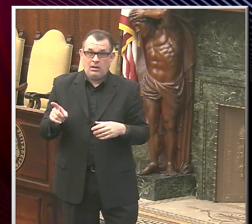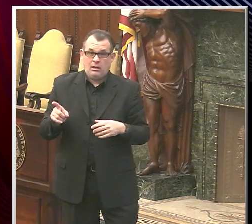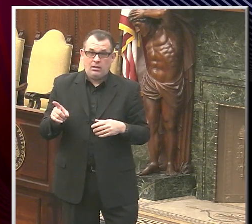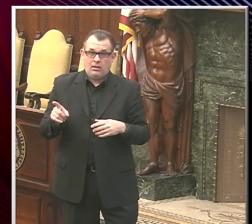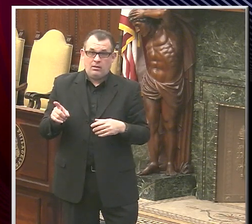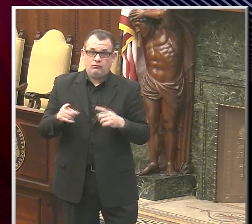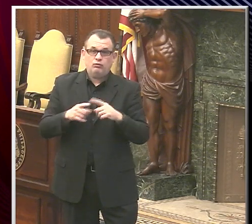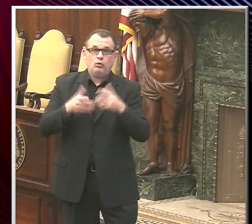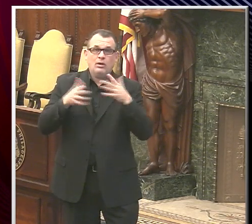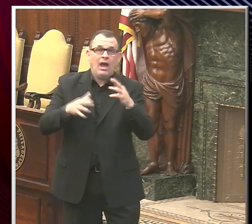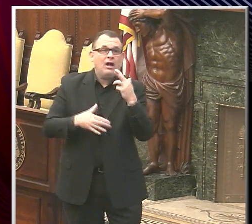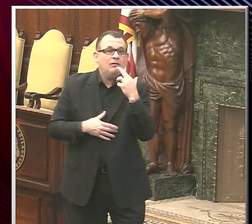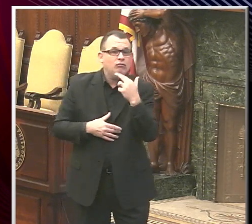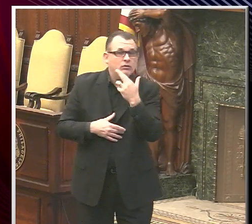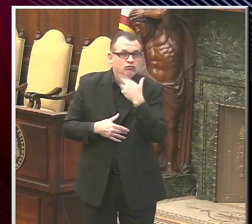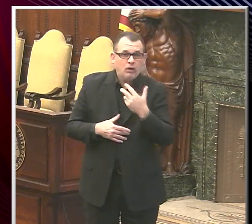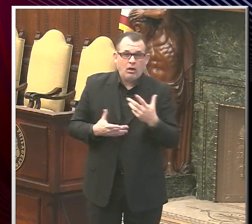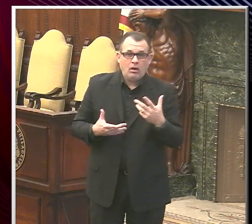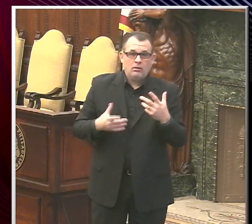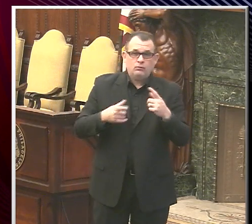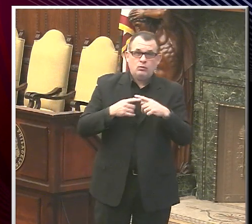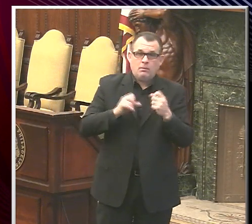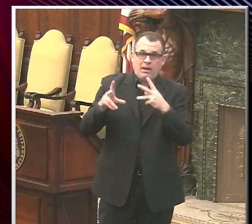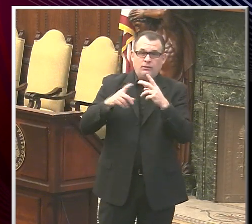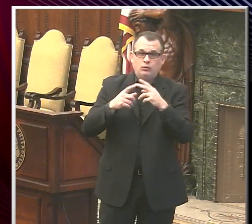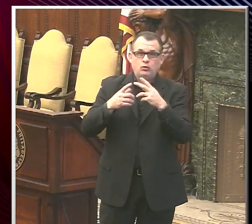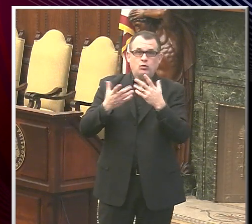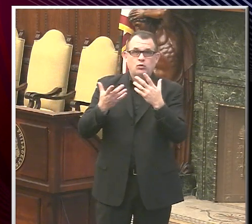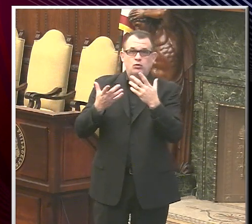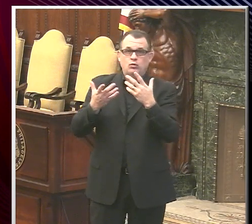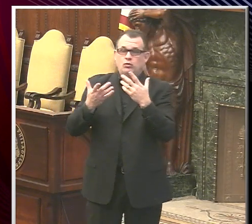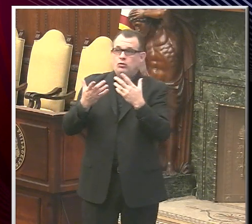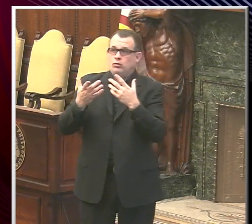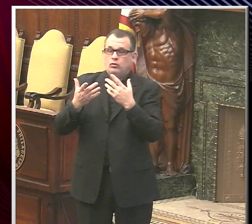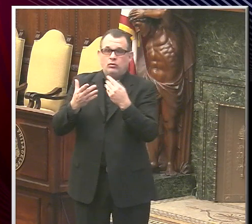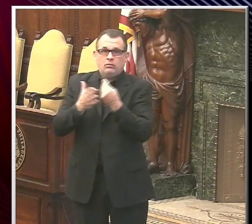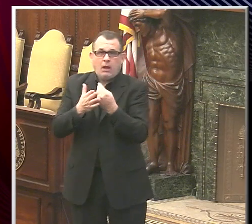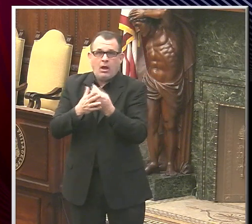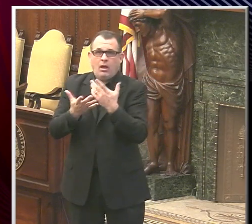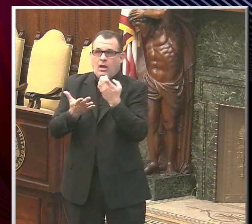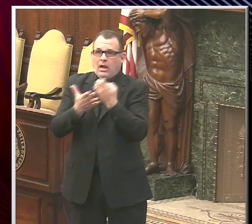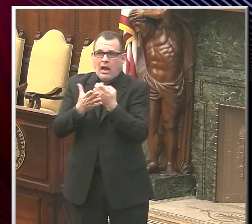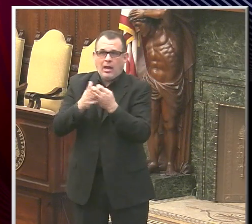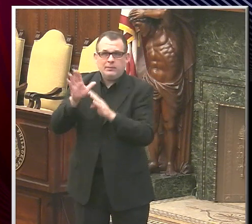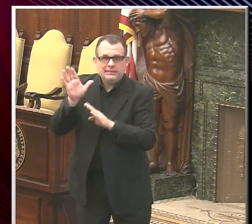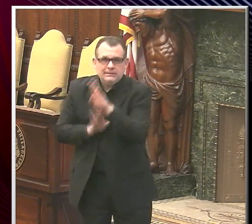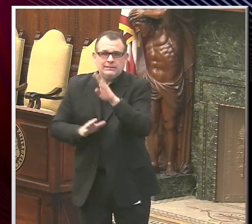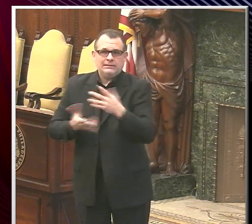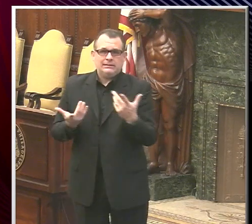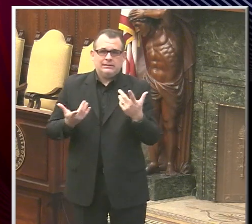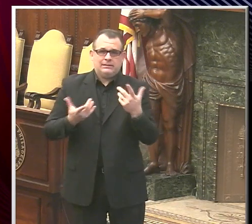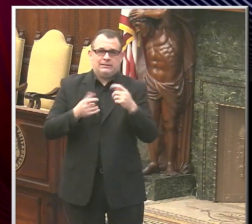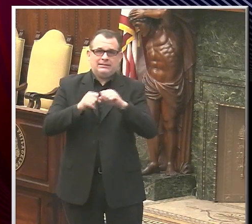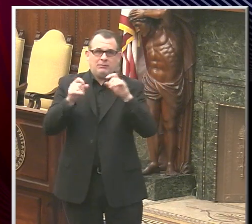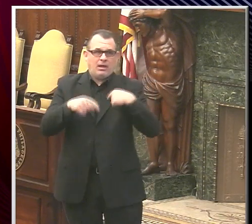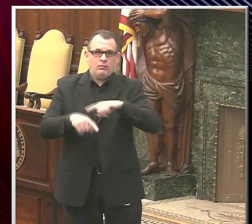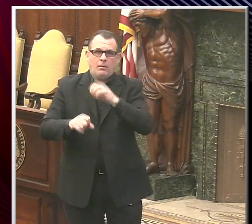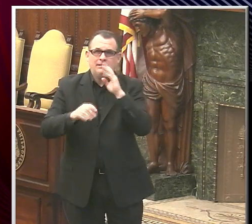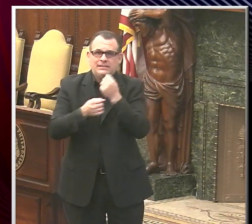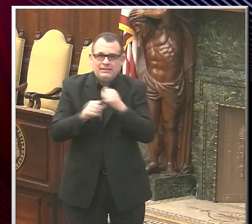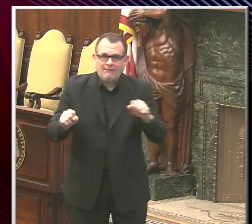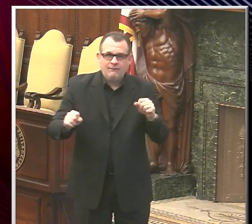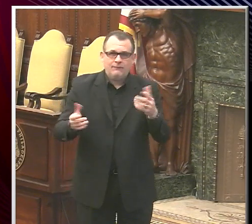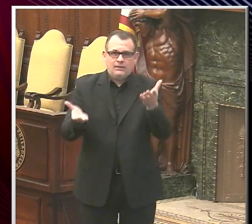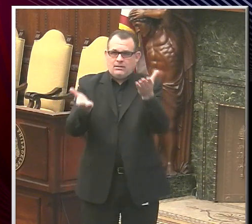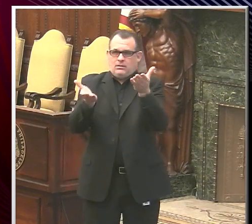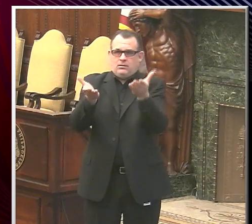get back on their feet economically and provide service to customers while also doing it safely. We're trying to come up with that balance. Consider what